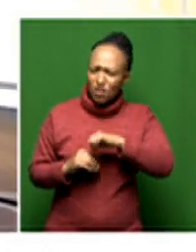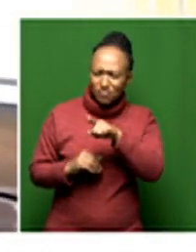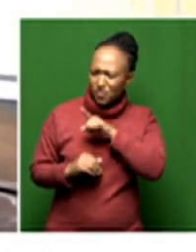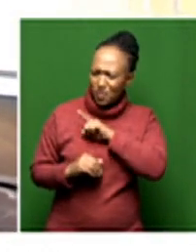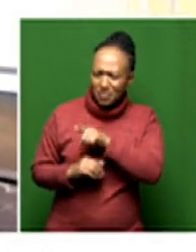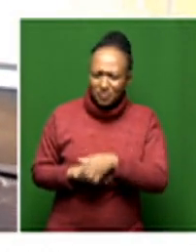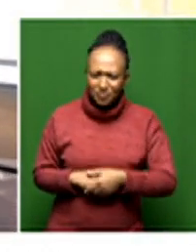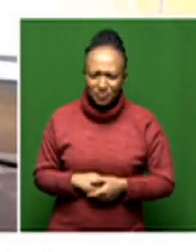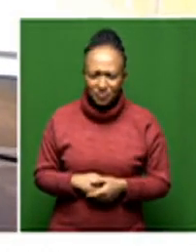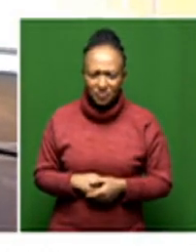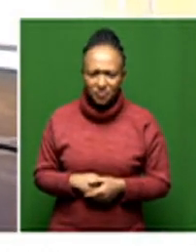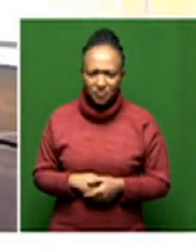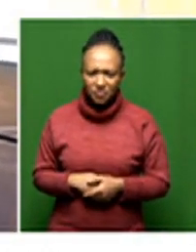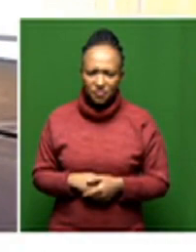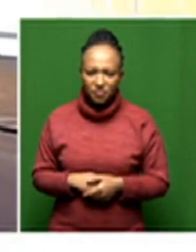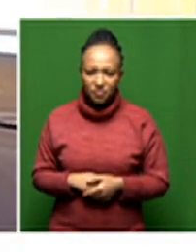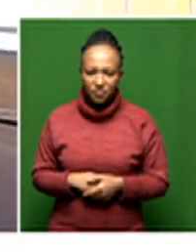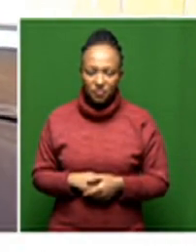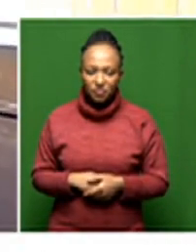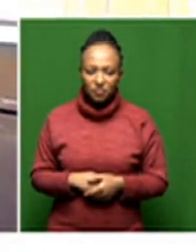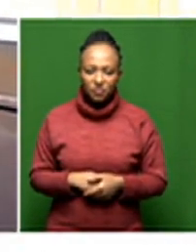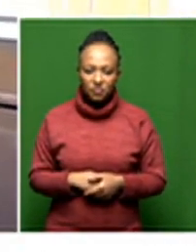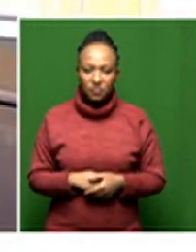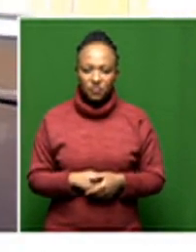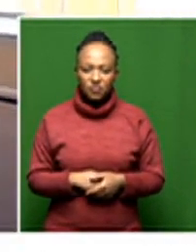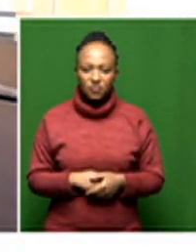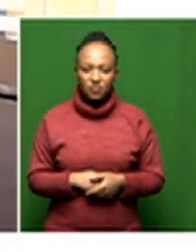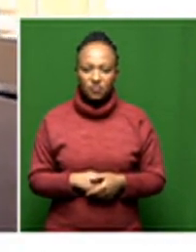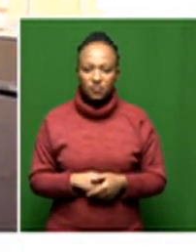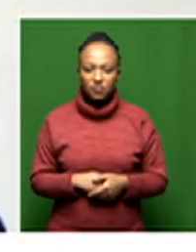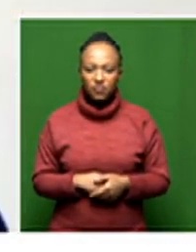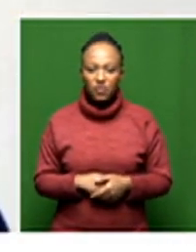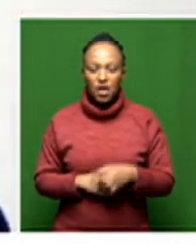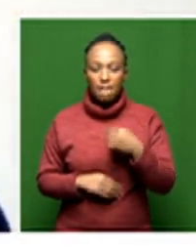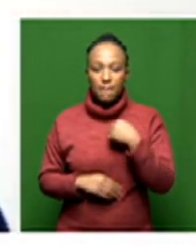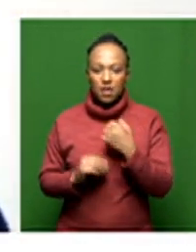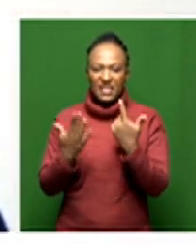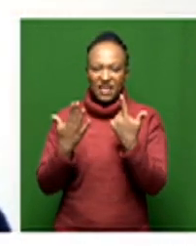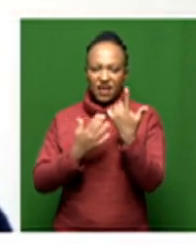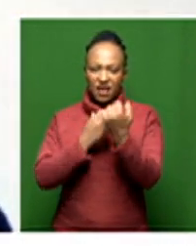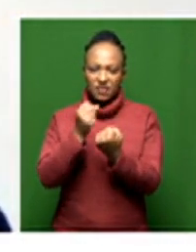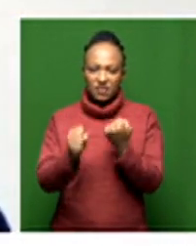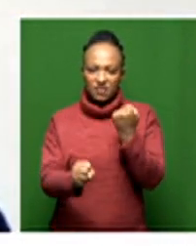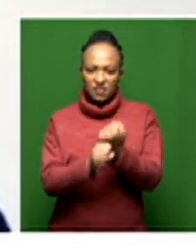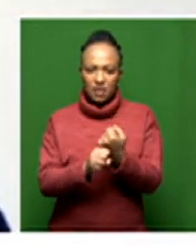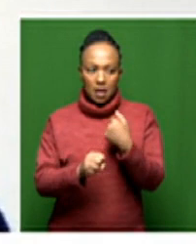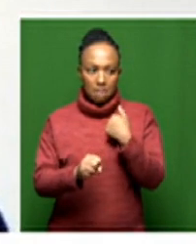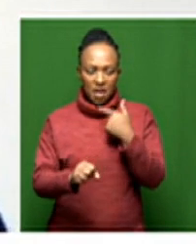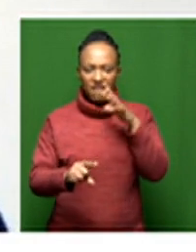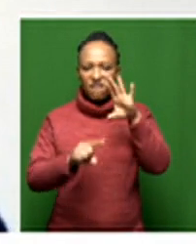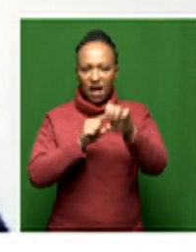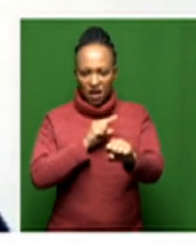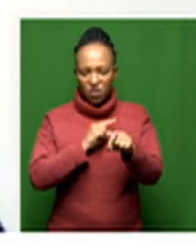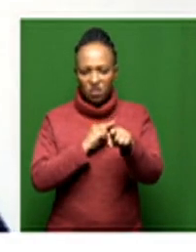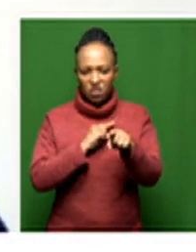wow um i was seven years old when i first found out what